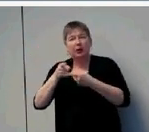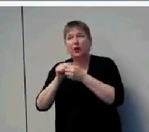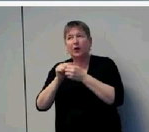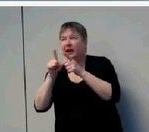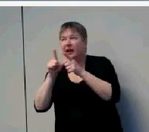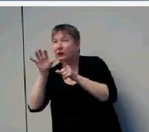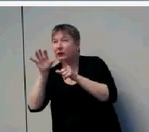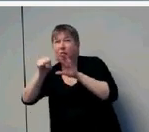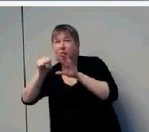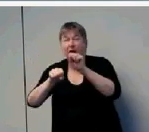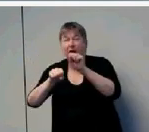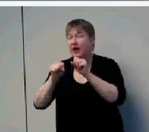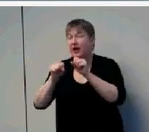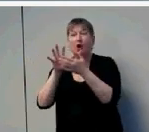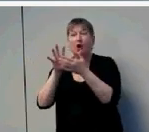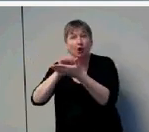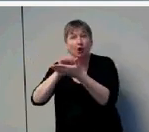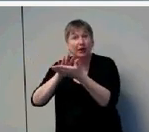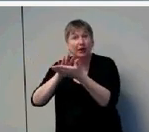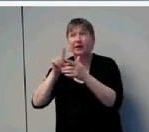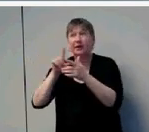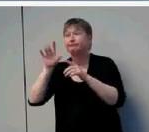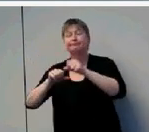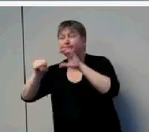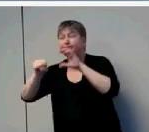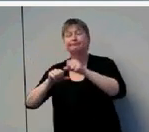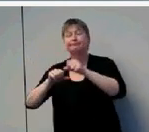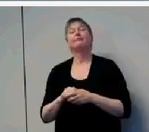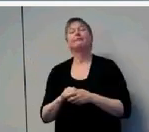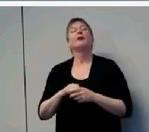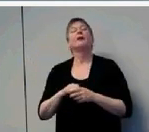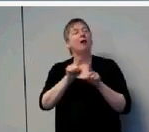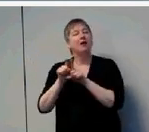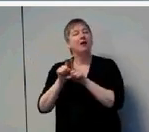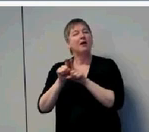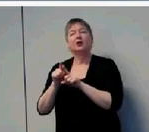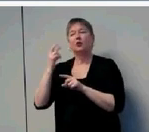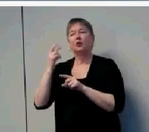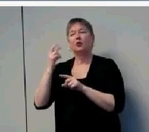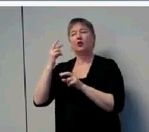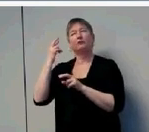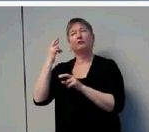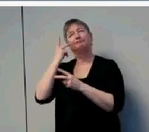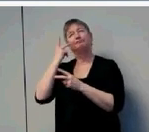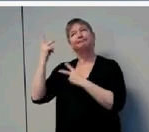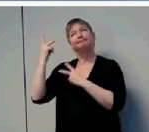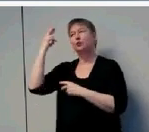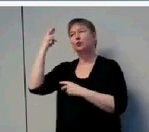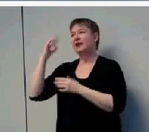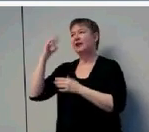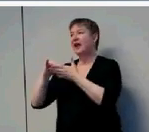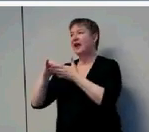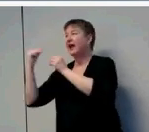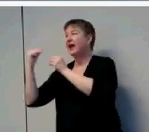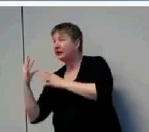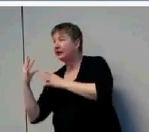Similarly, she pointed to the limited training that regular educators or school administrators might